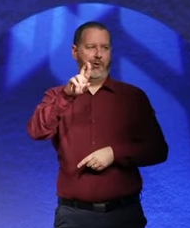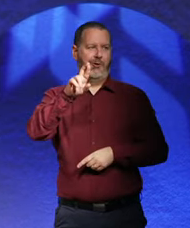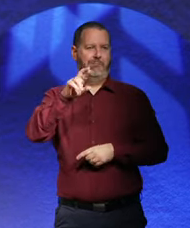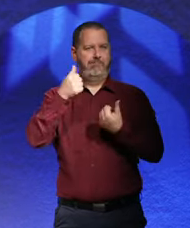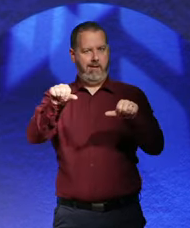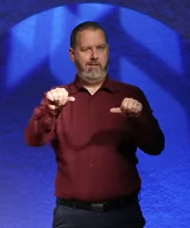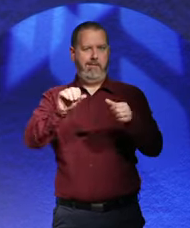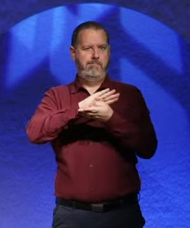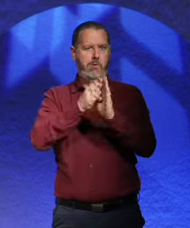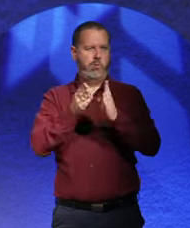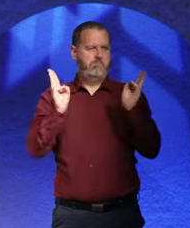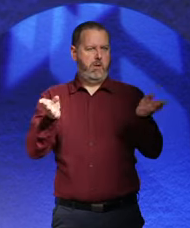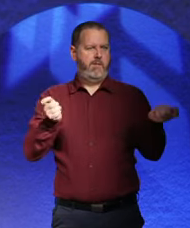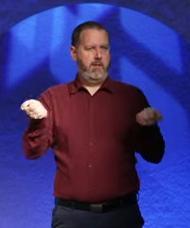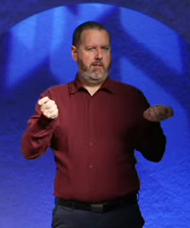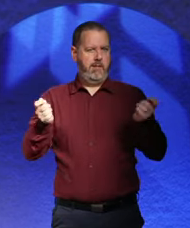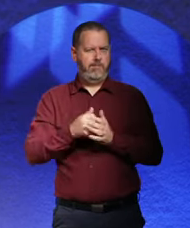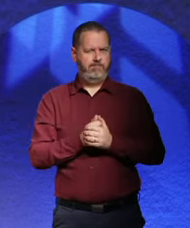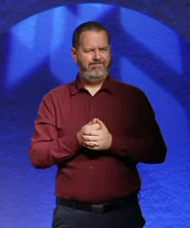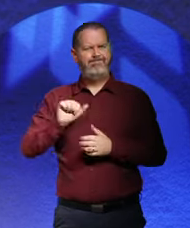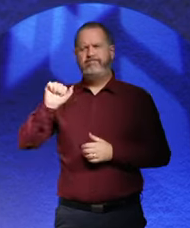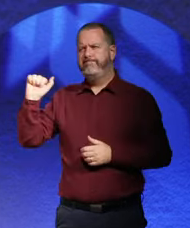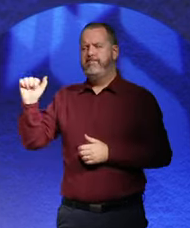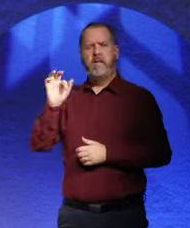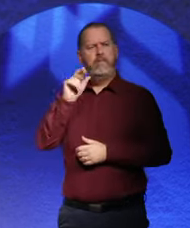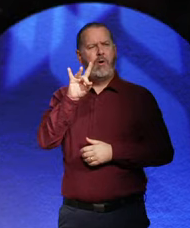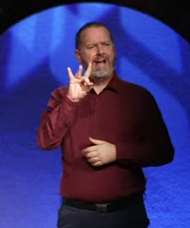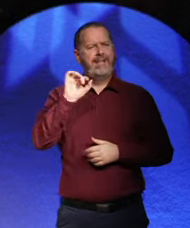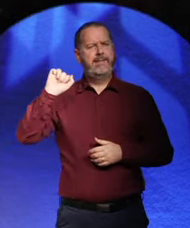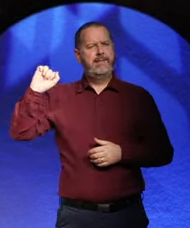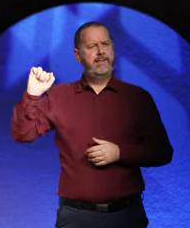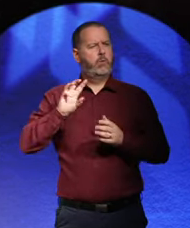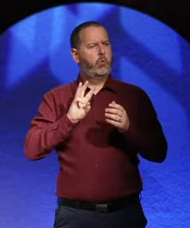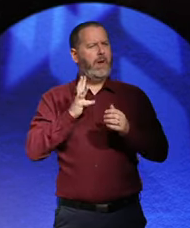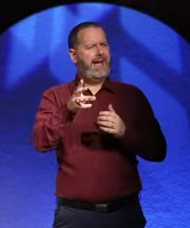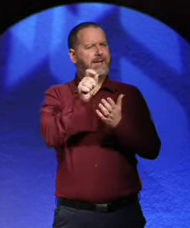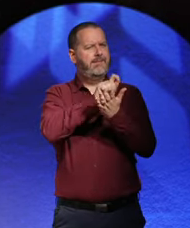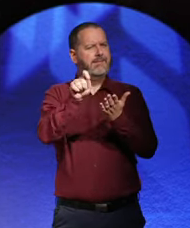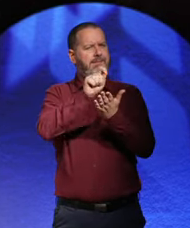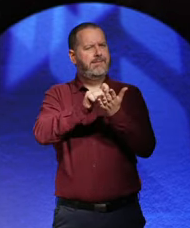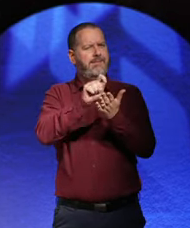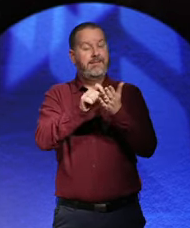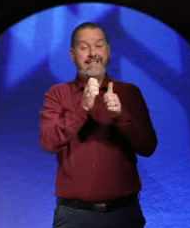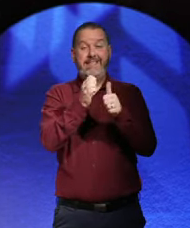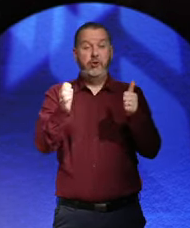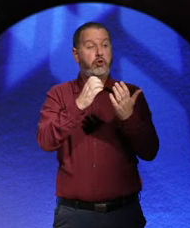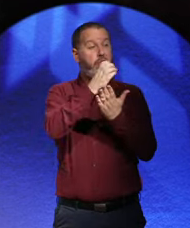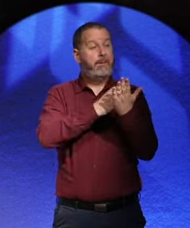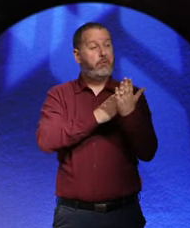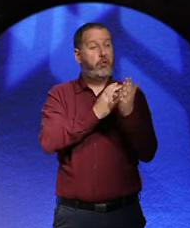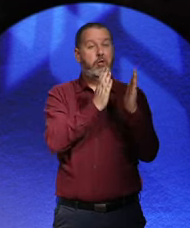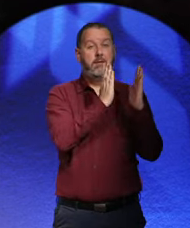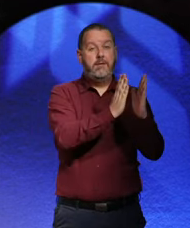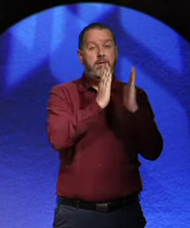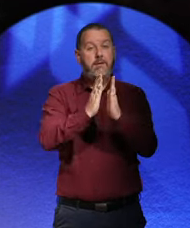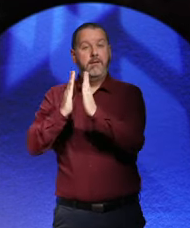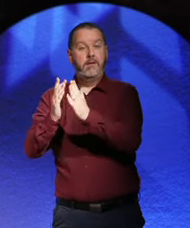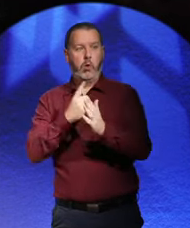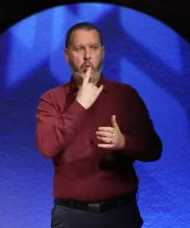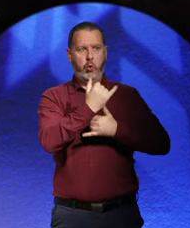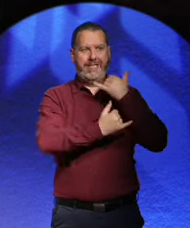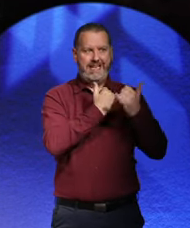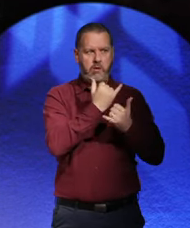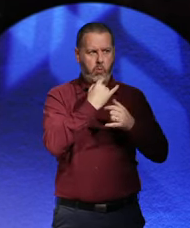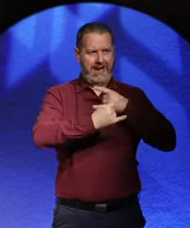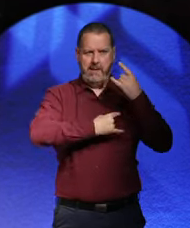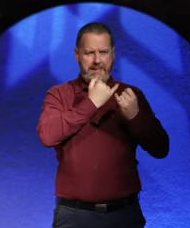three books, Frank writes in a chronological style, so every chapter looks at a calendar year in detail.